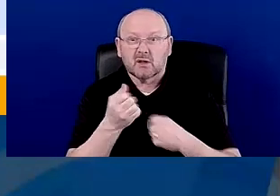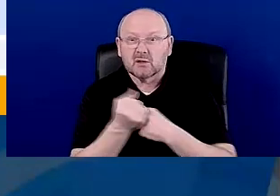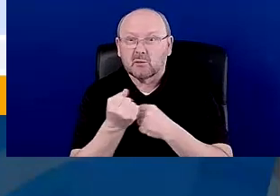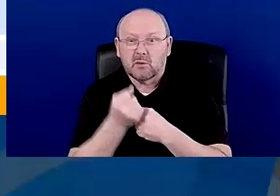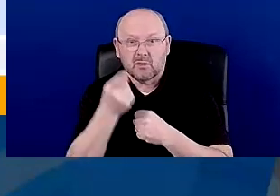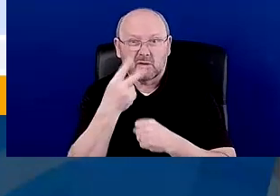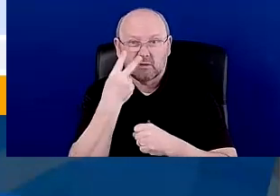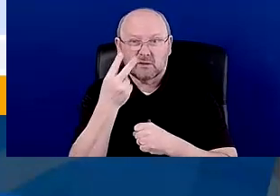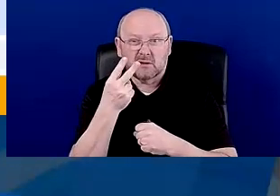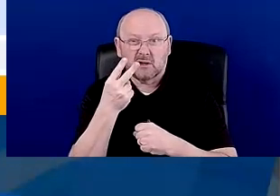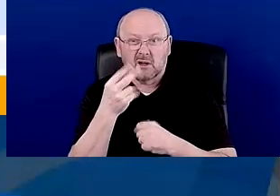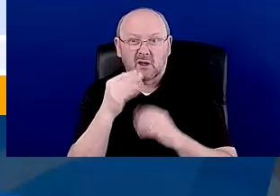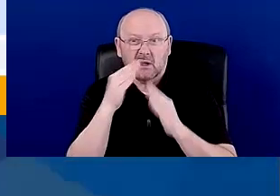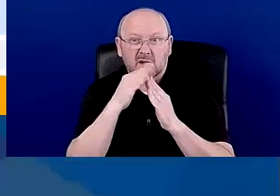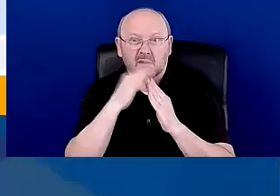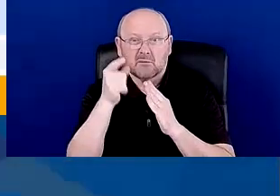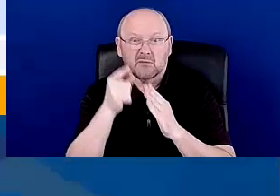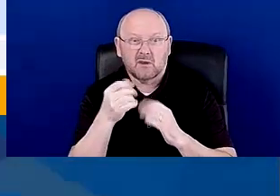Oh, sorry. keep moving.